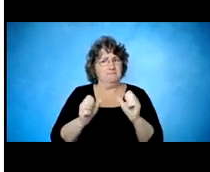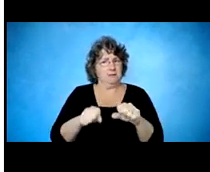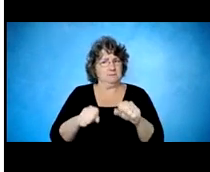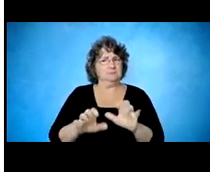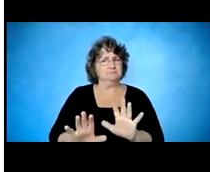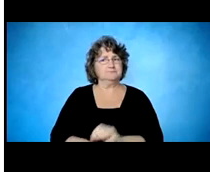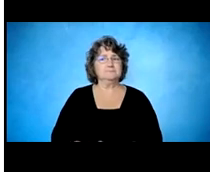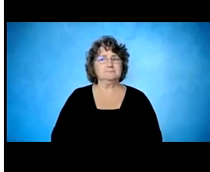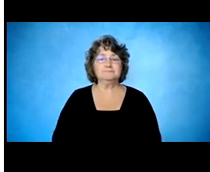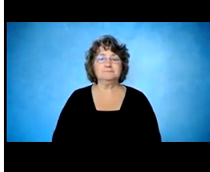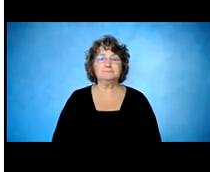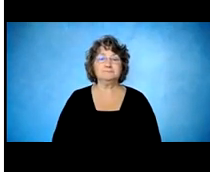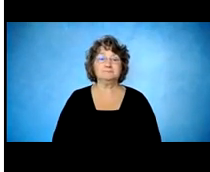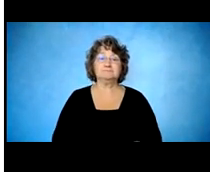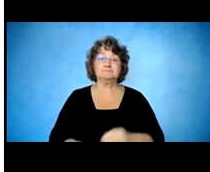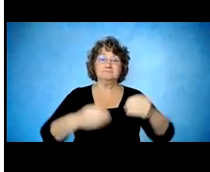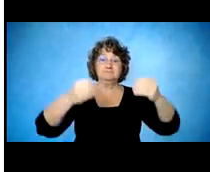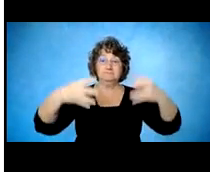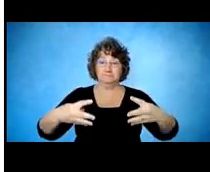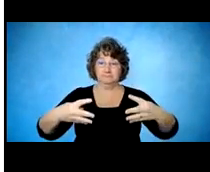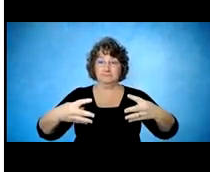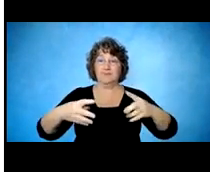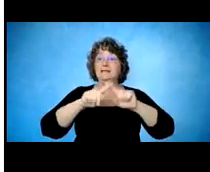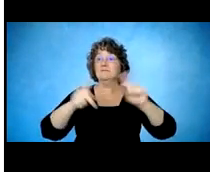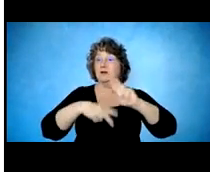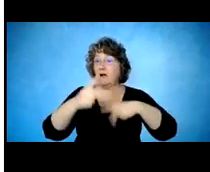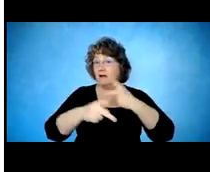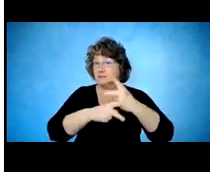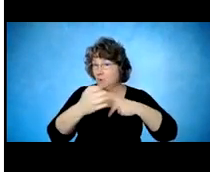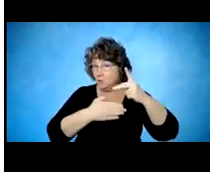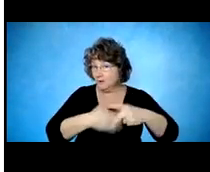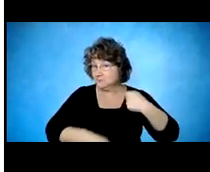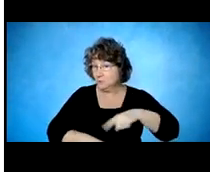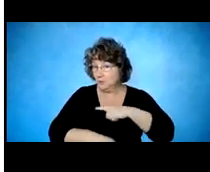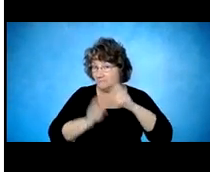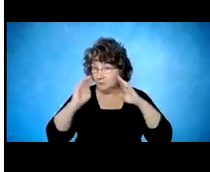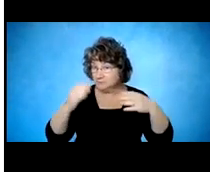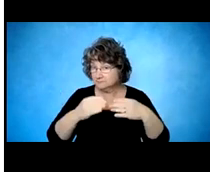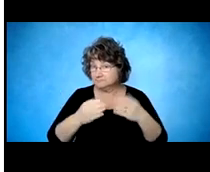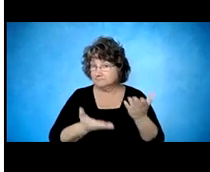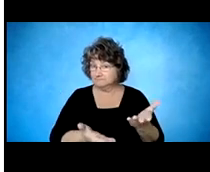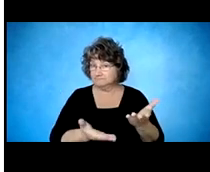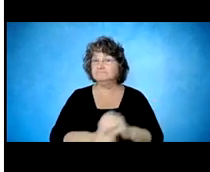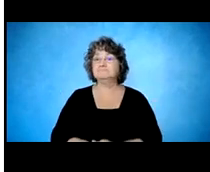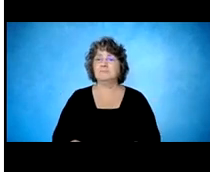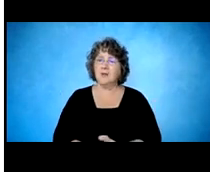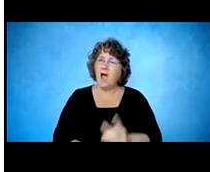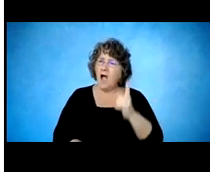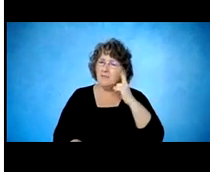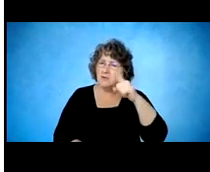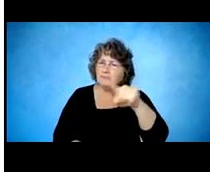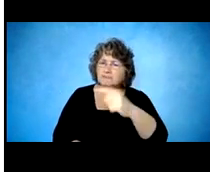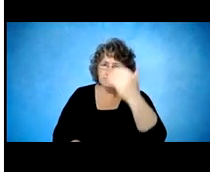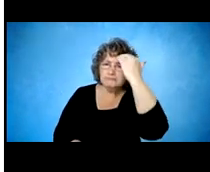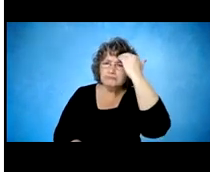These are all the different types of programs that we focus on, and I believe that many of you are very familiar with the work that rehabilitation